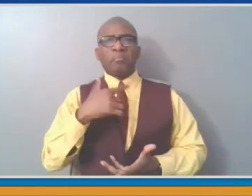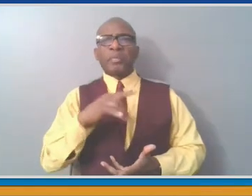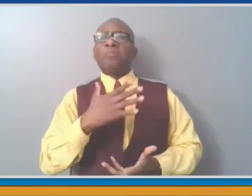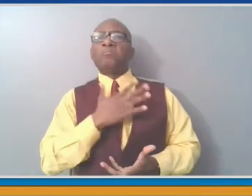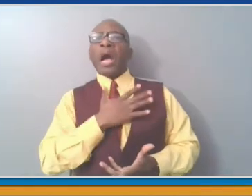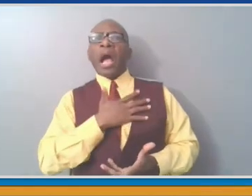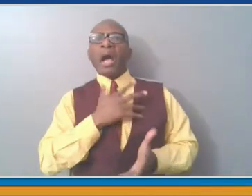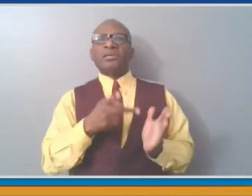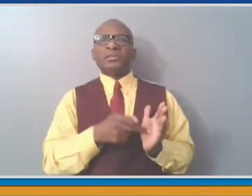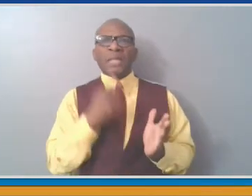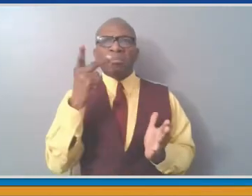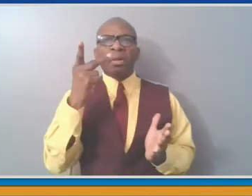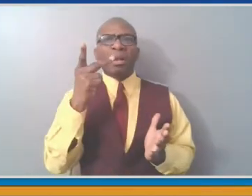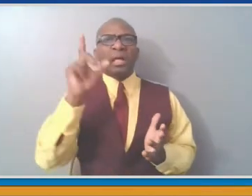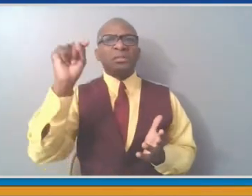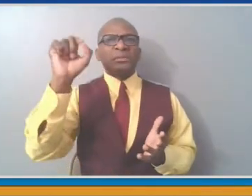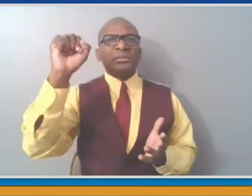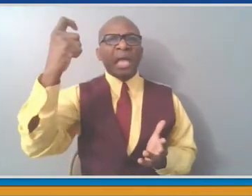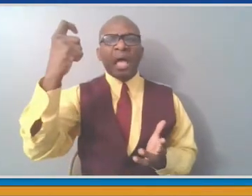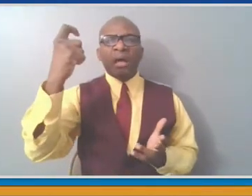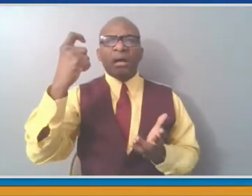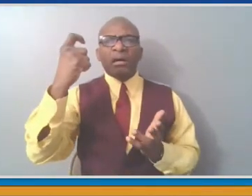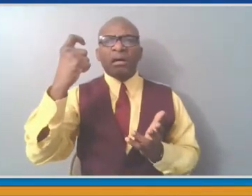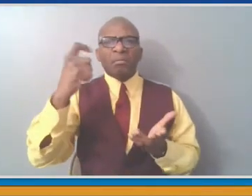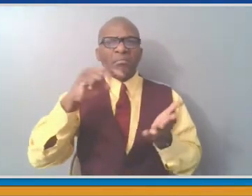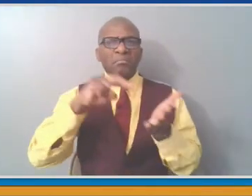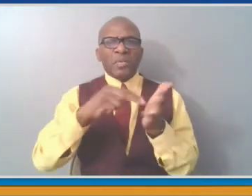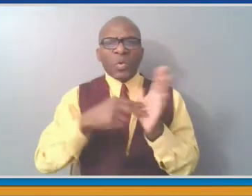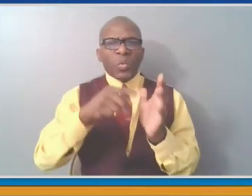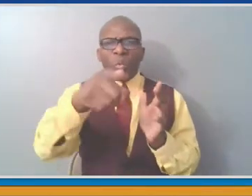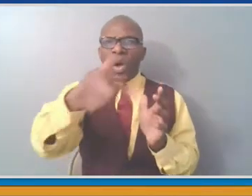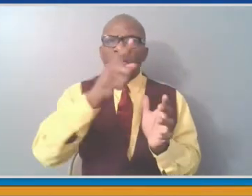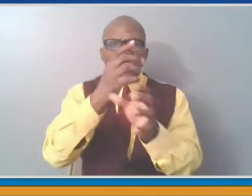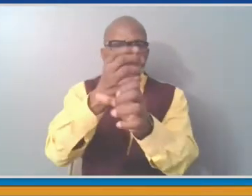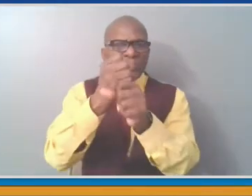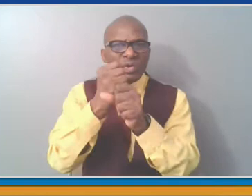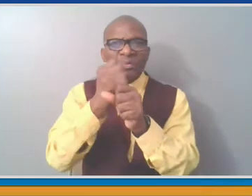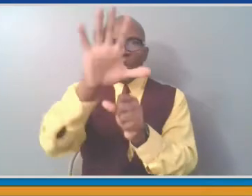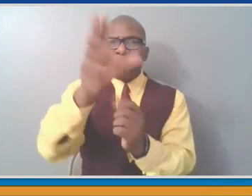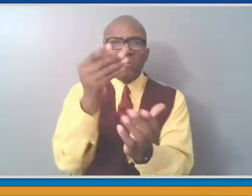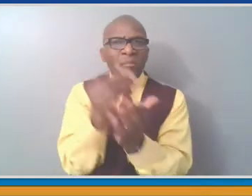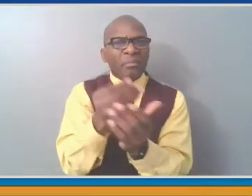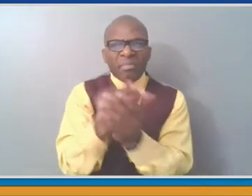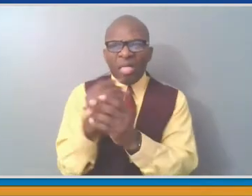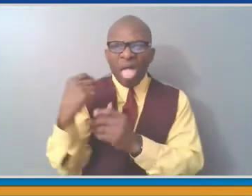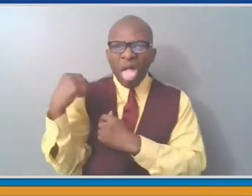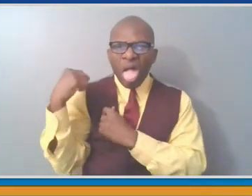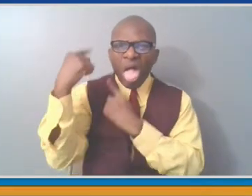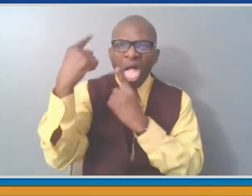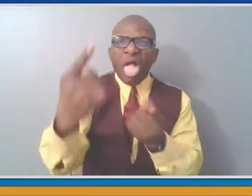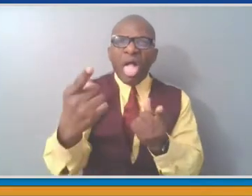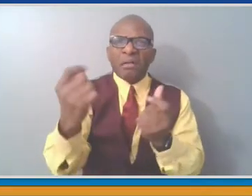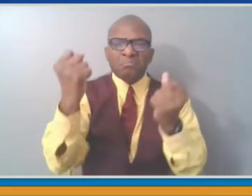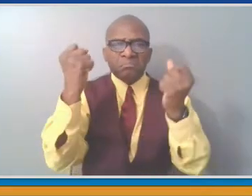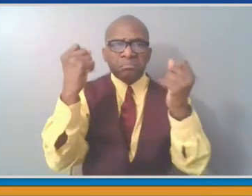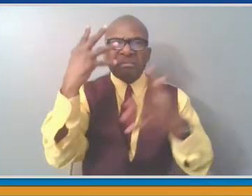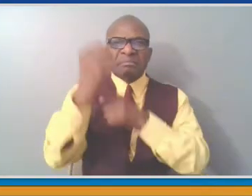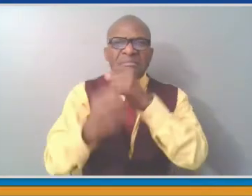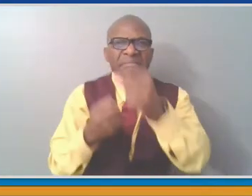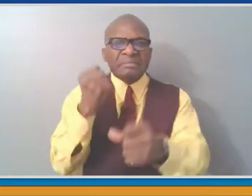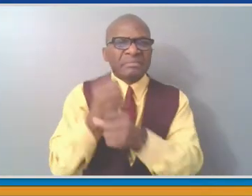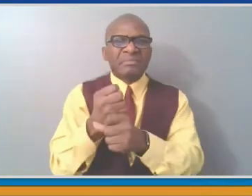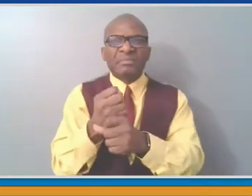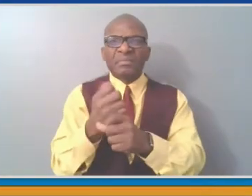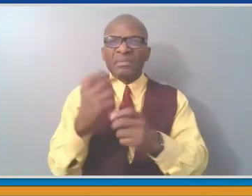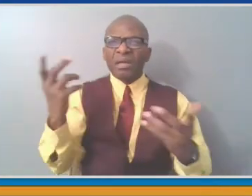spend it discretionarily. And for 100 years, since the imposition of an income tax, in 1917 it was, that you were